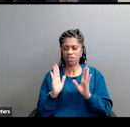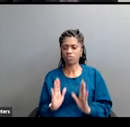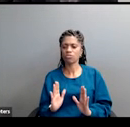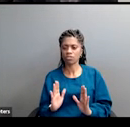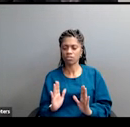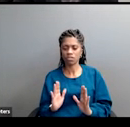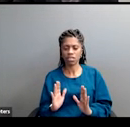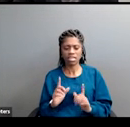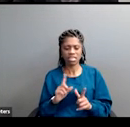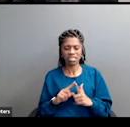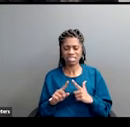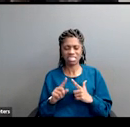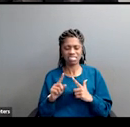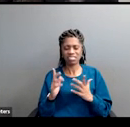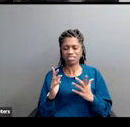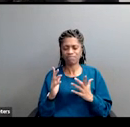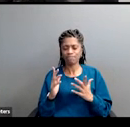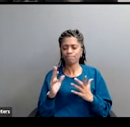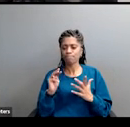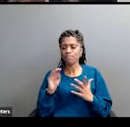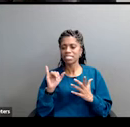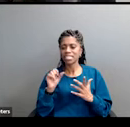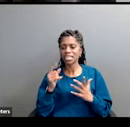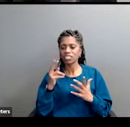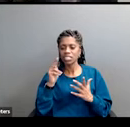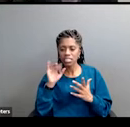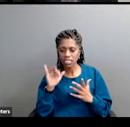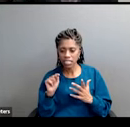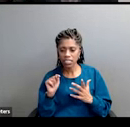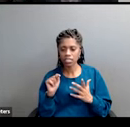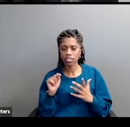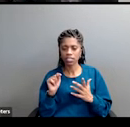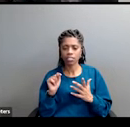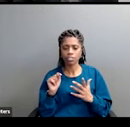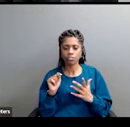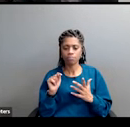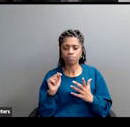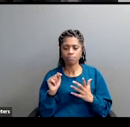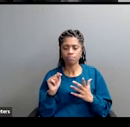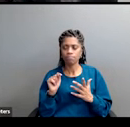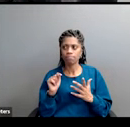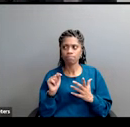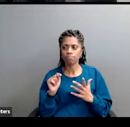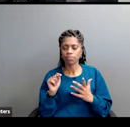misogynistic, homophobic lies, hears them clearly for what they are, and supports them.